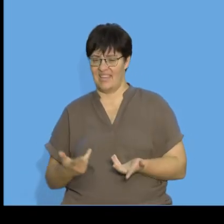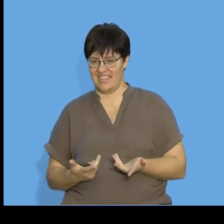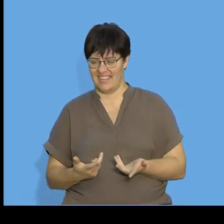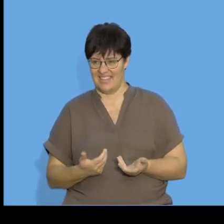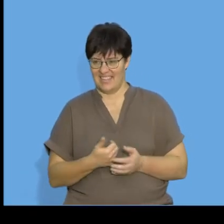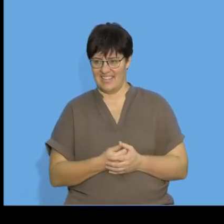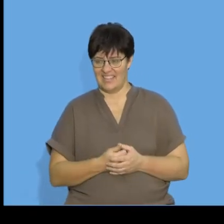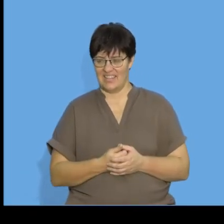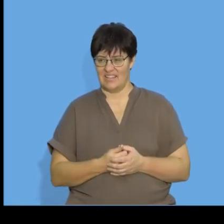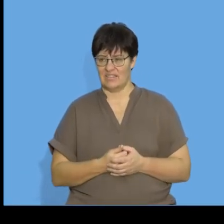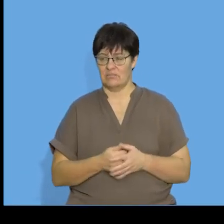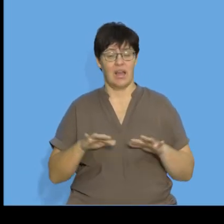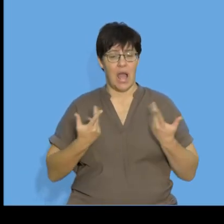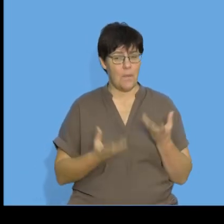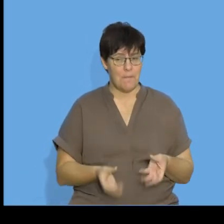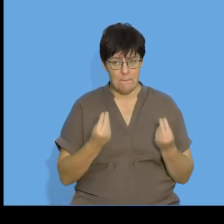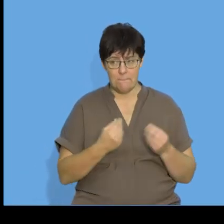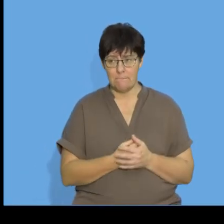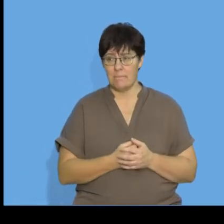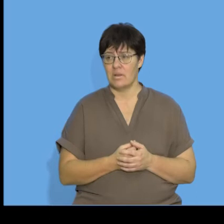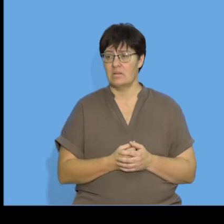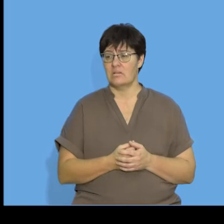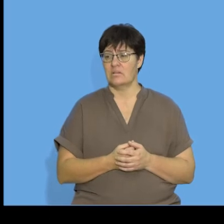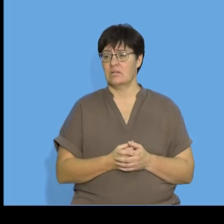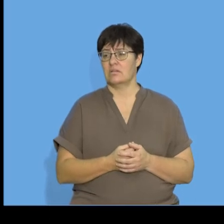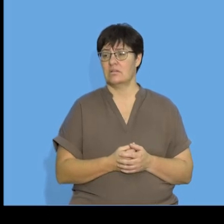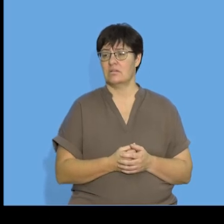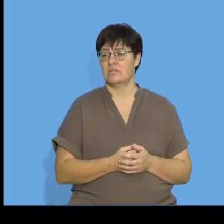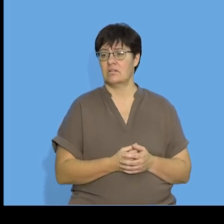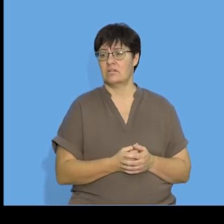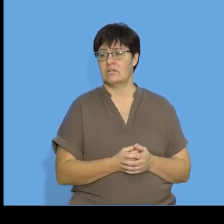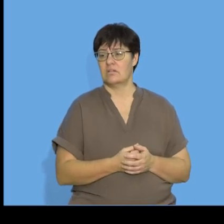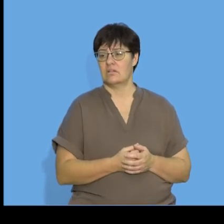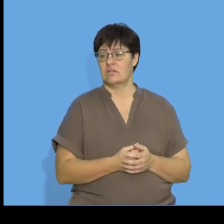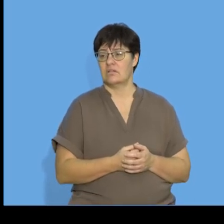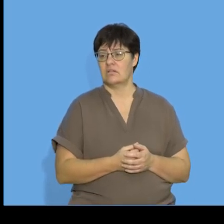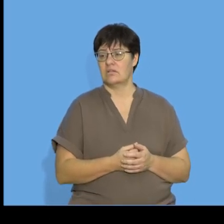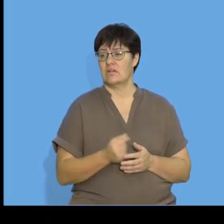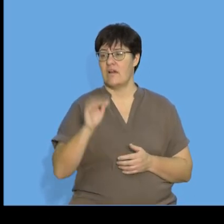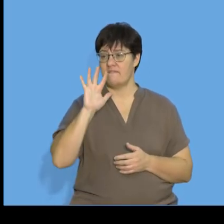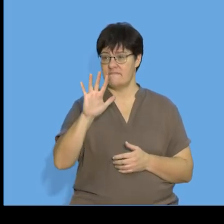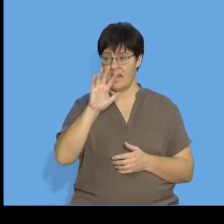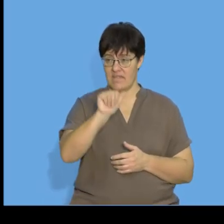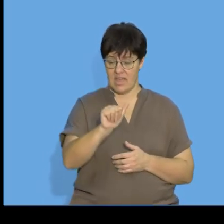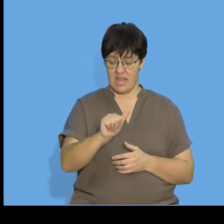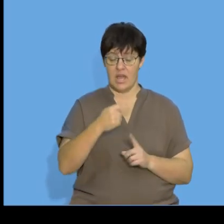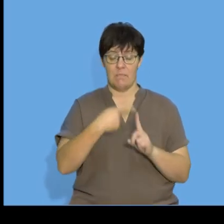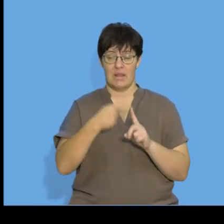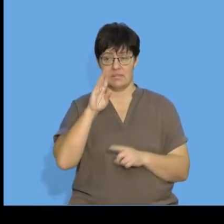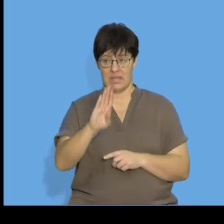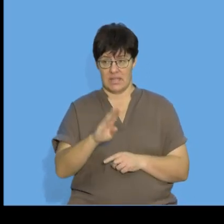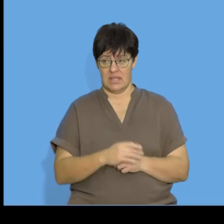and two a. How did I get to that two a? Well here I'm going to take five a